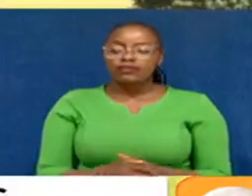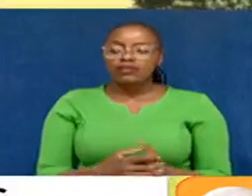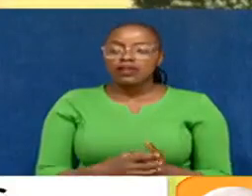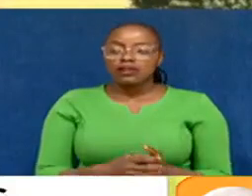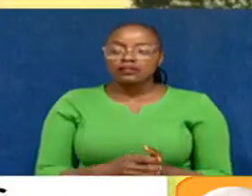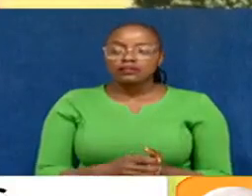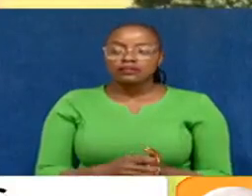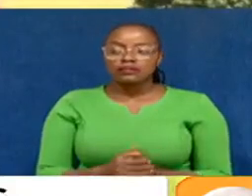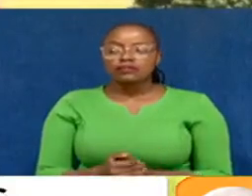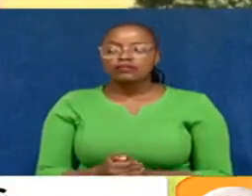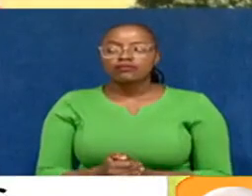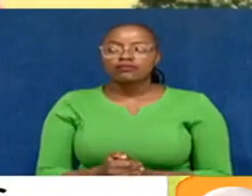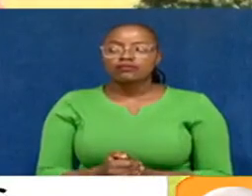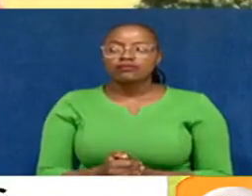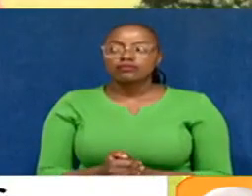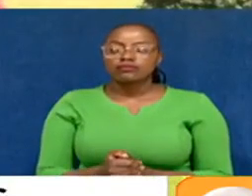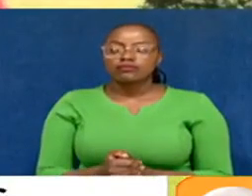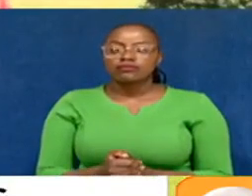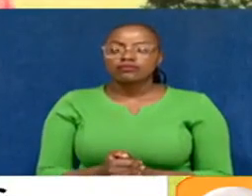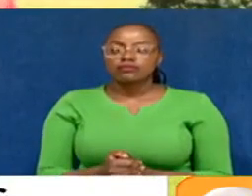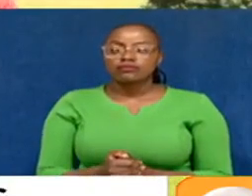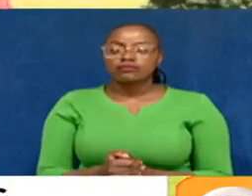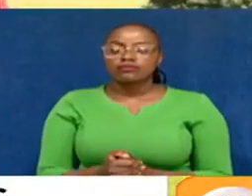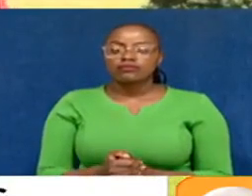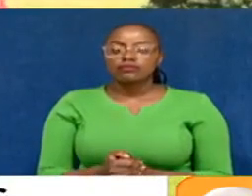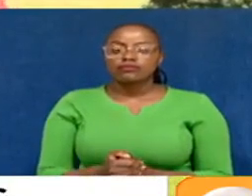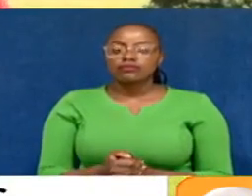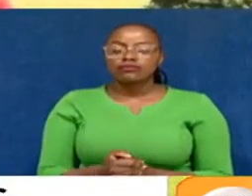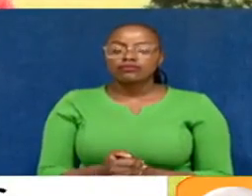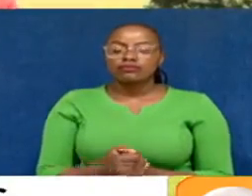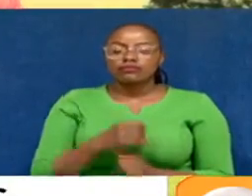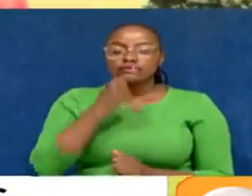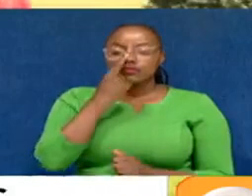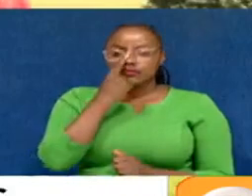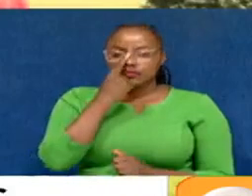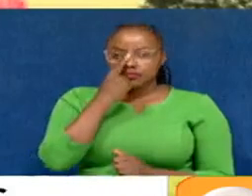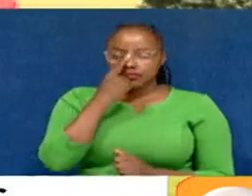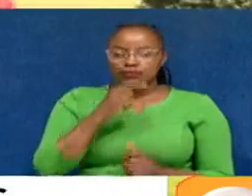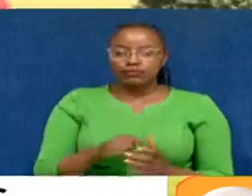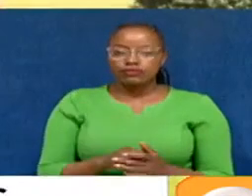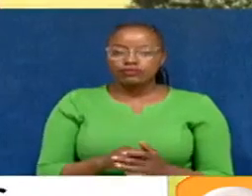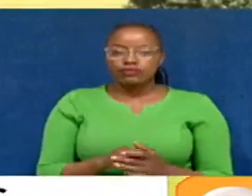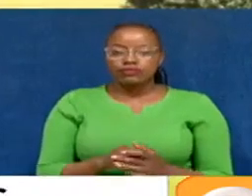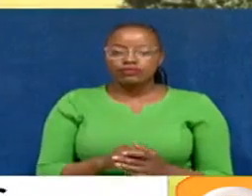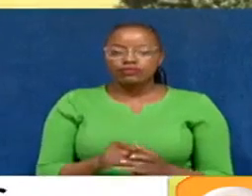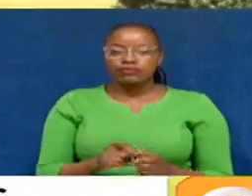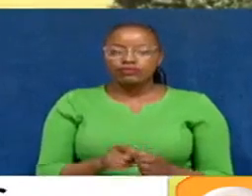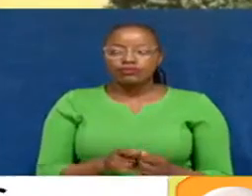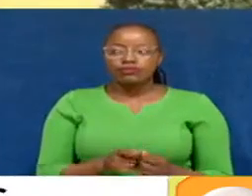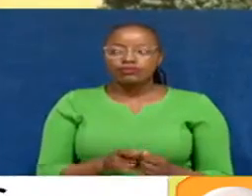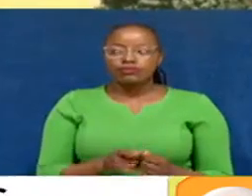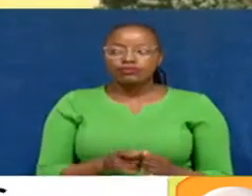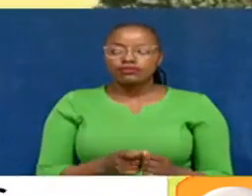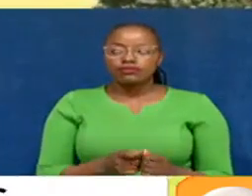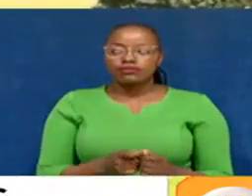So, basically, when you go to Brazil, the only focus is to have a medal. That's the only thing. So, I believe I'm capable with my training